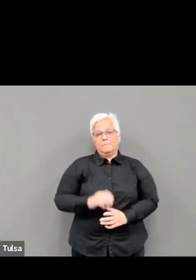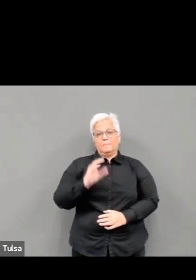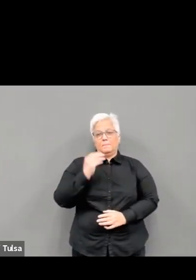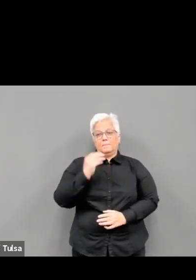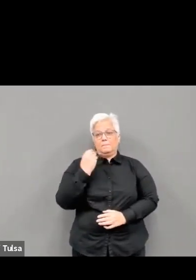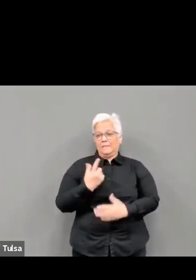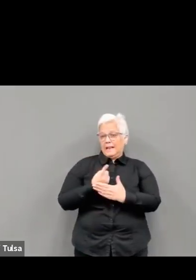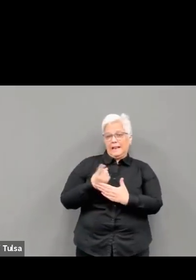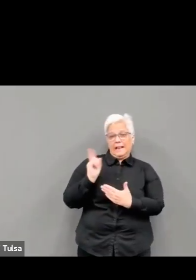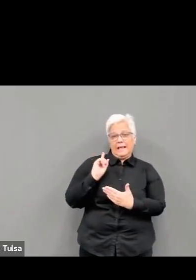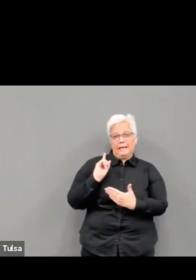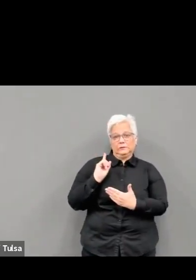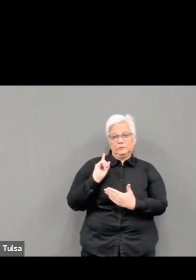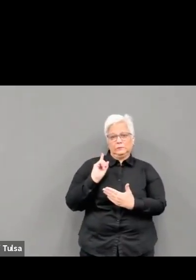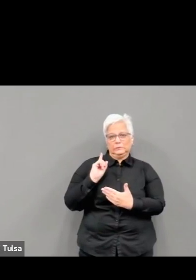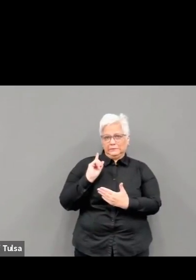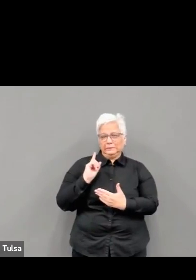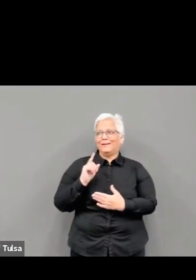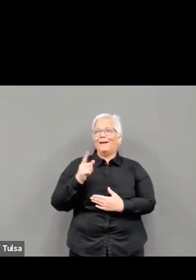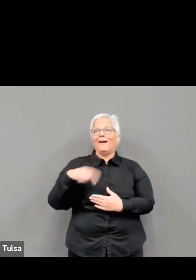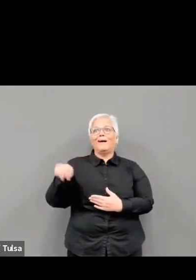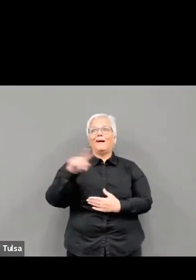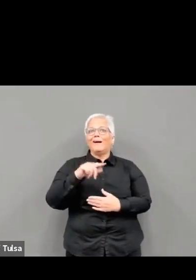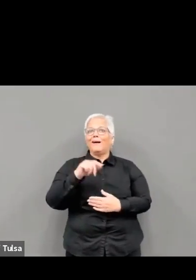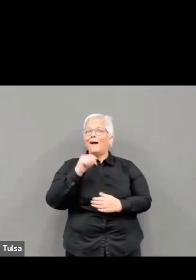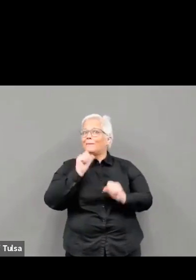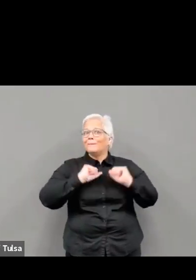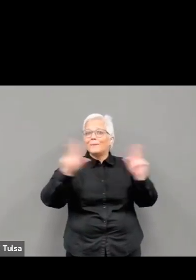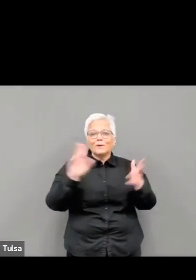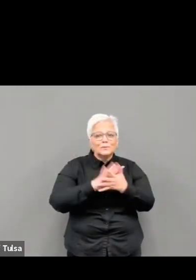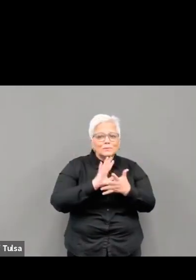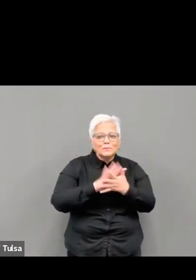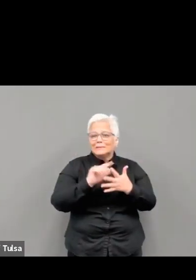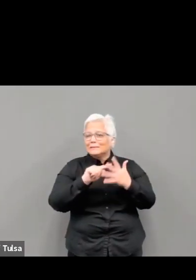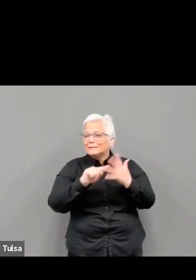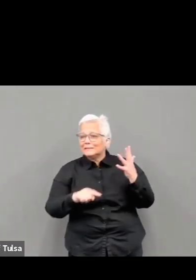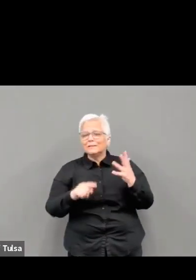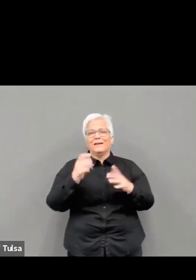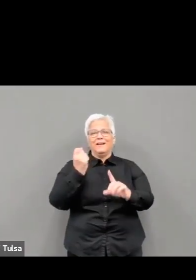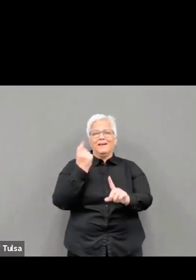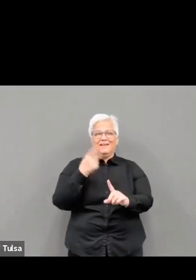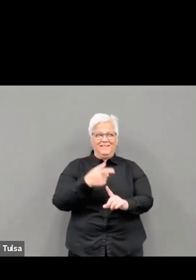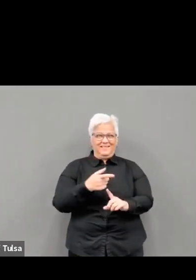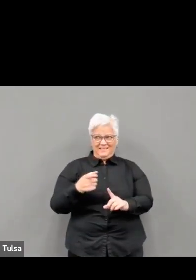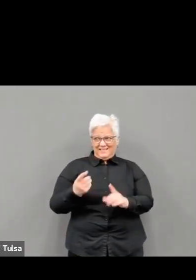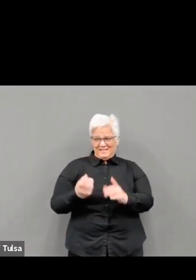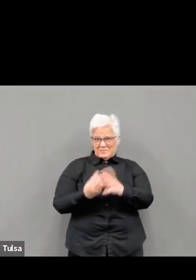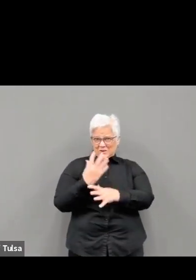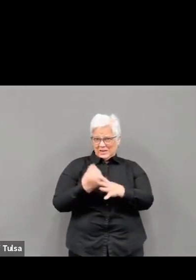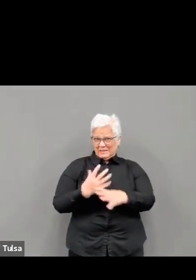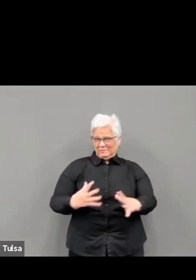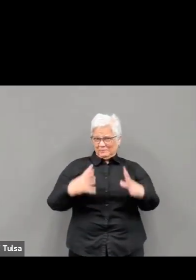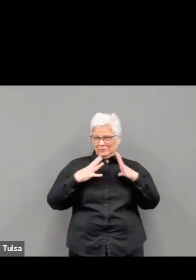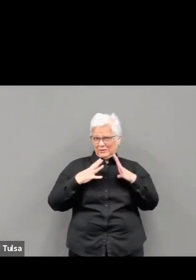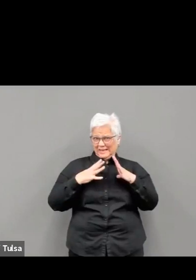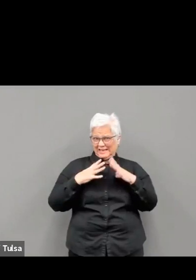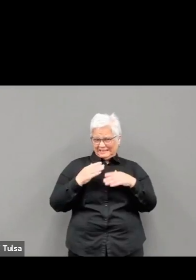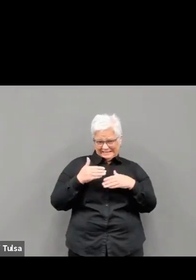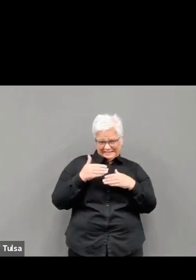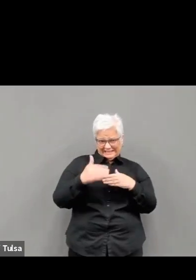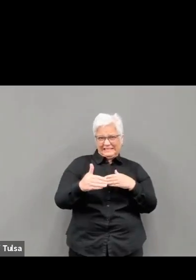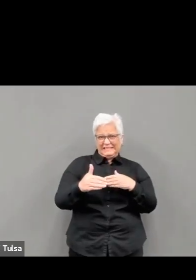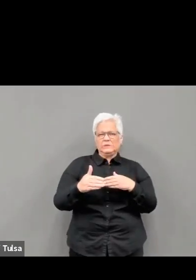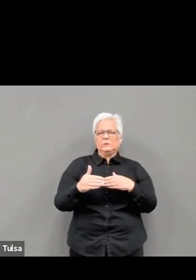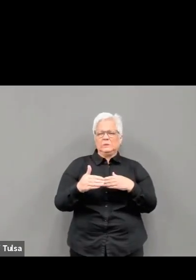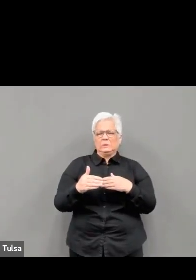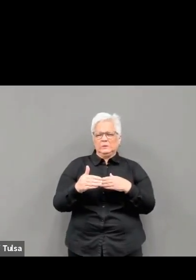making smart choices for your family's spring break plans and continue to practice the three W's. Travel increases your chance of getting and